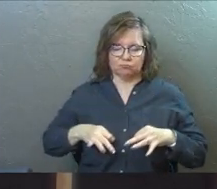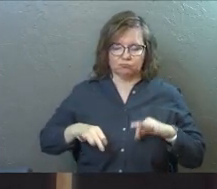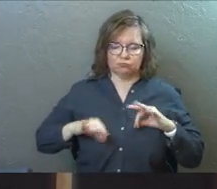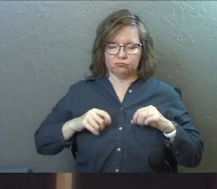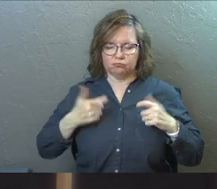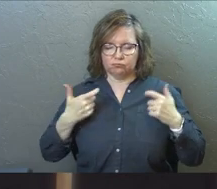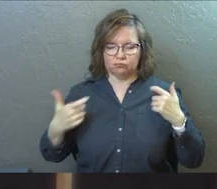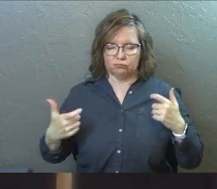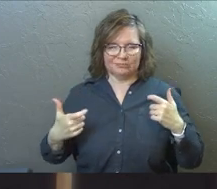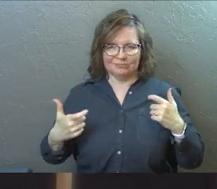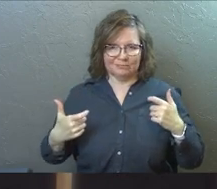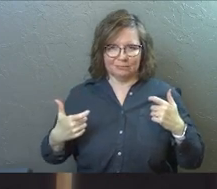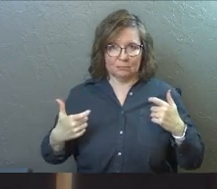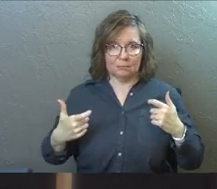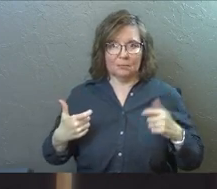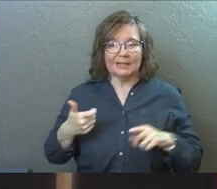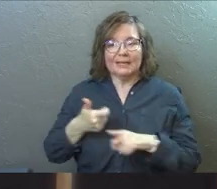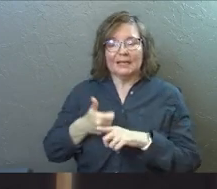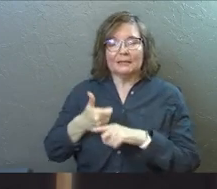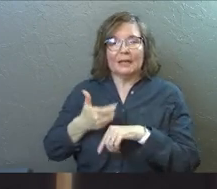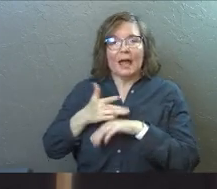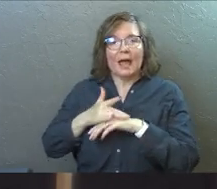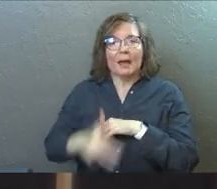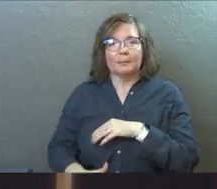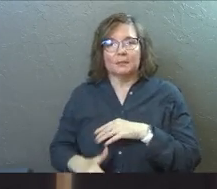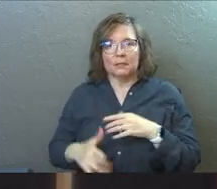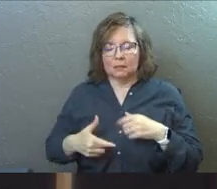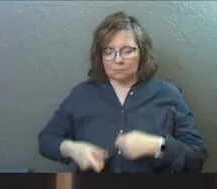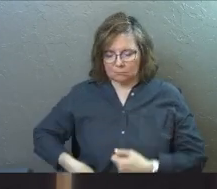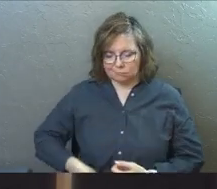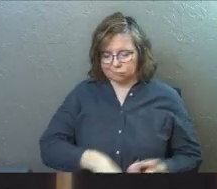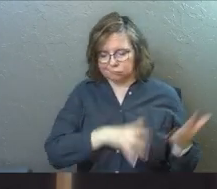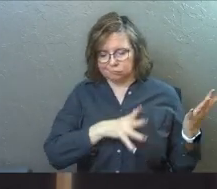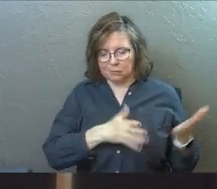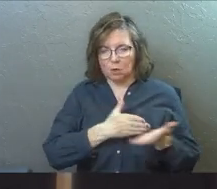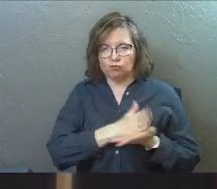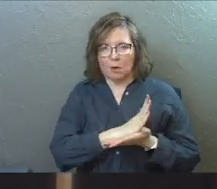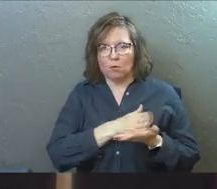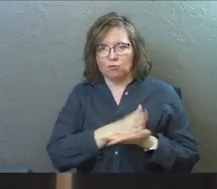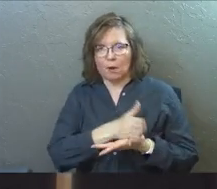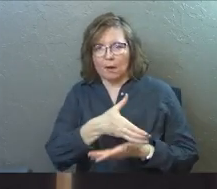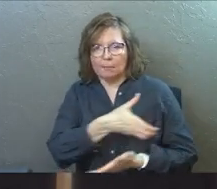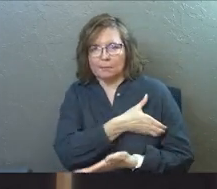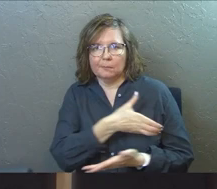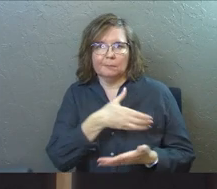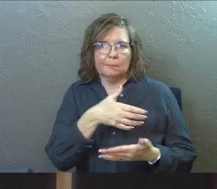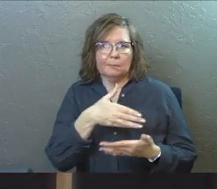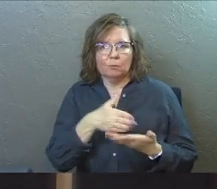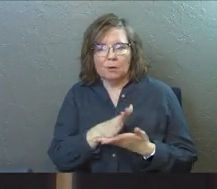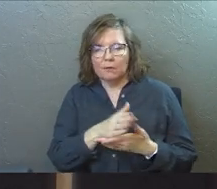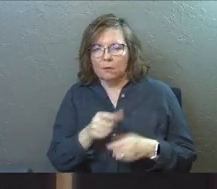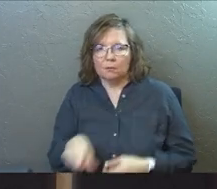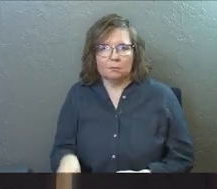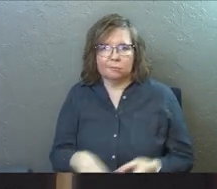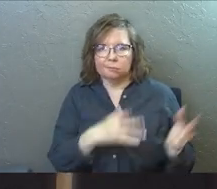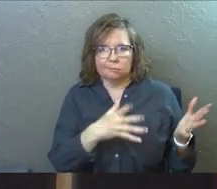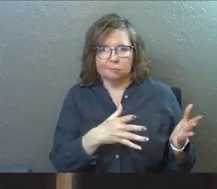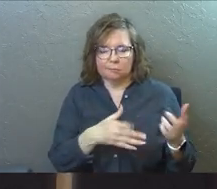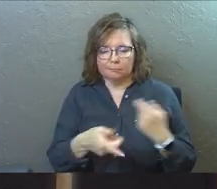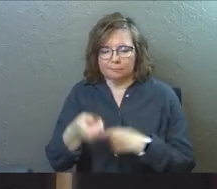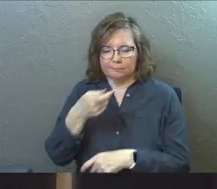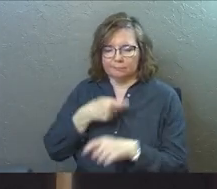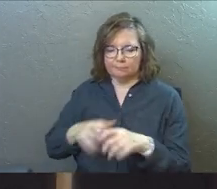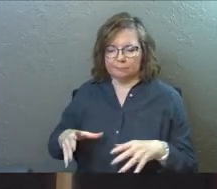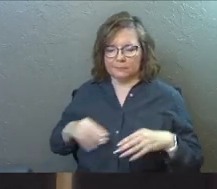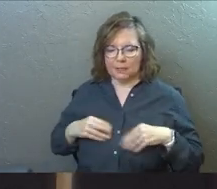Some of your translations say he emptied himself of all his rights and privileges. He took the role of a